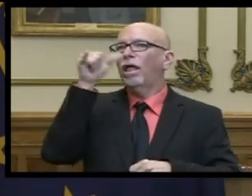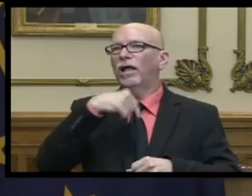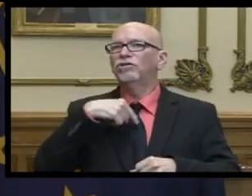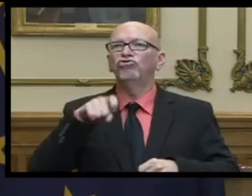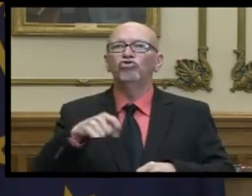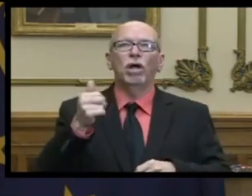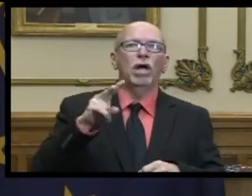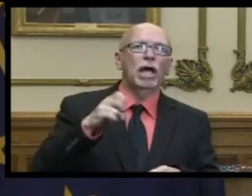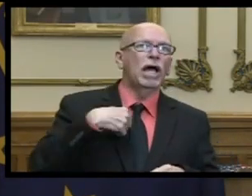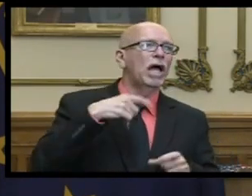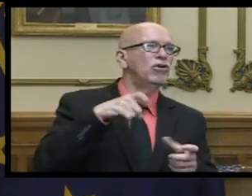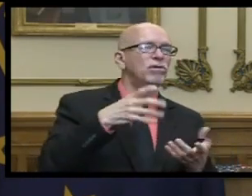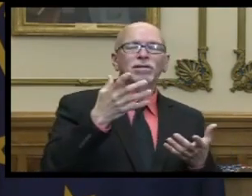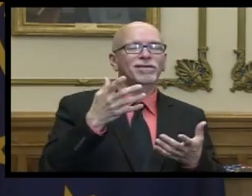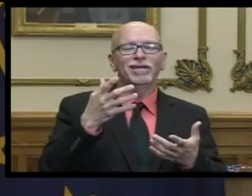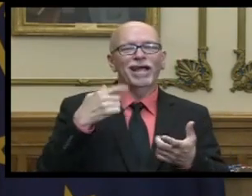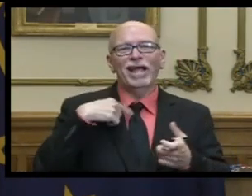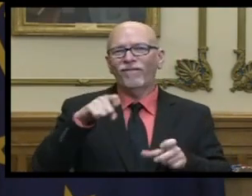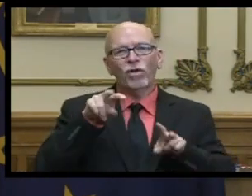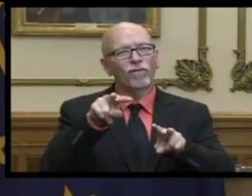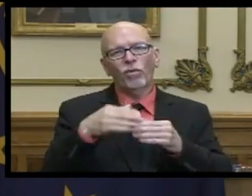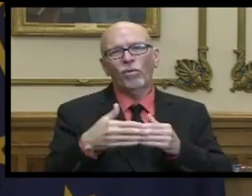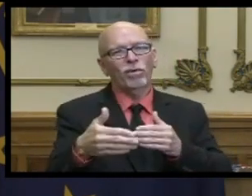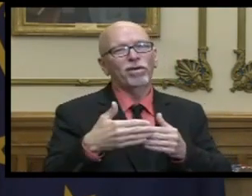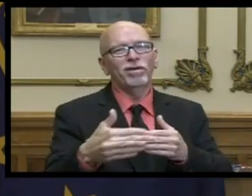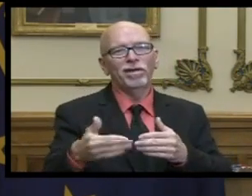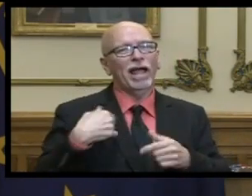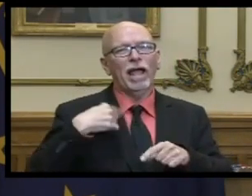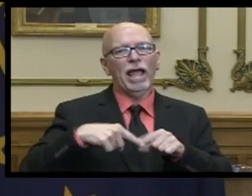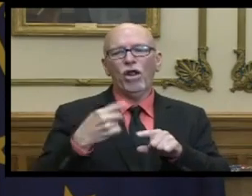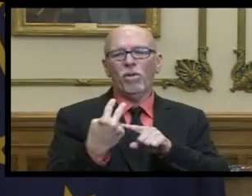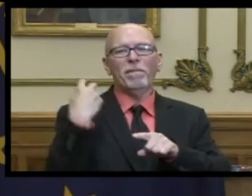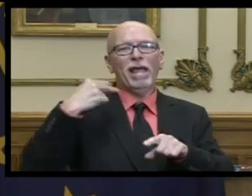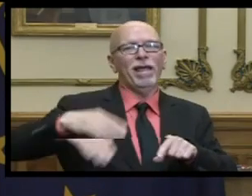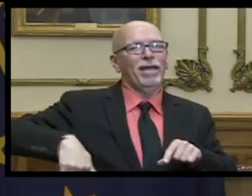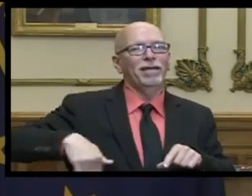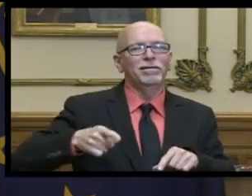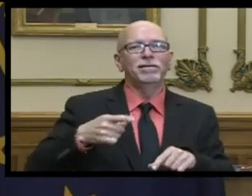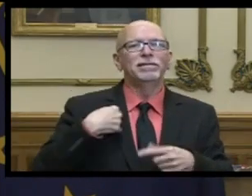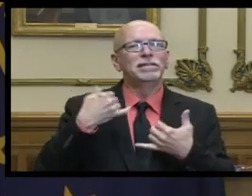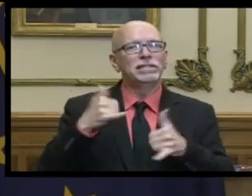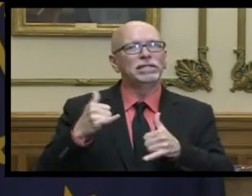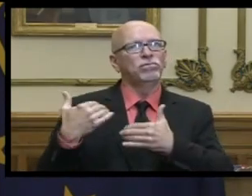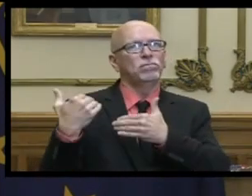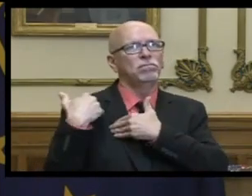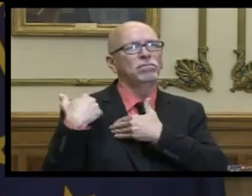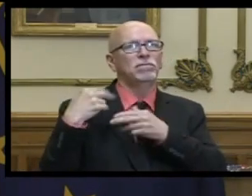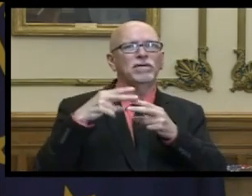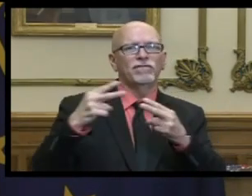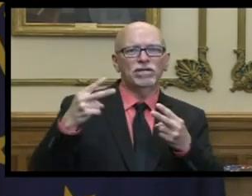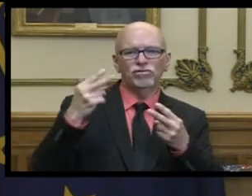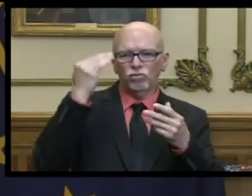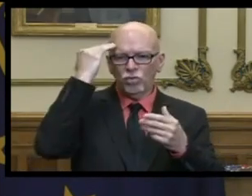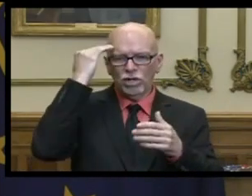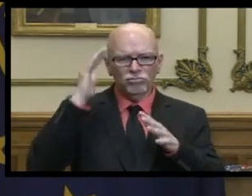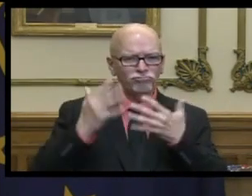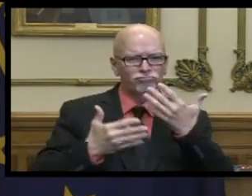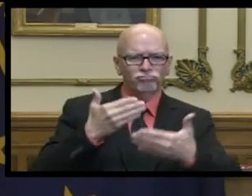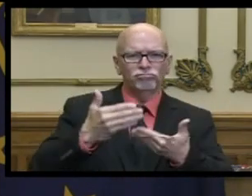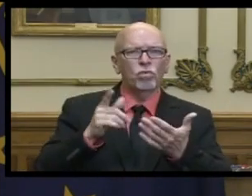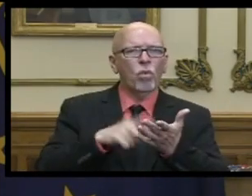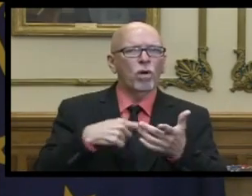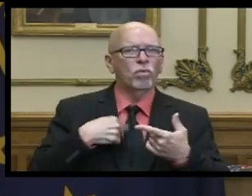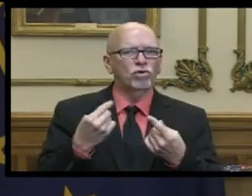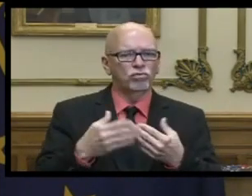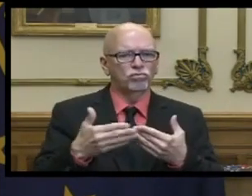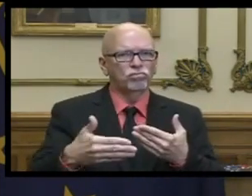not look forward we're trying to be very responsible and very very informed um about future